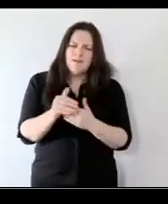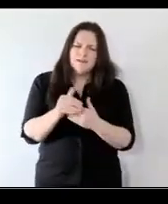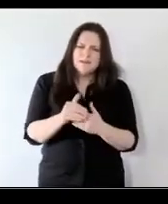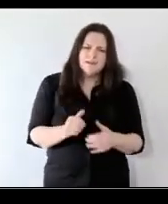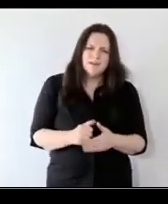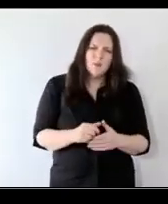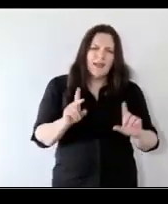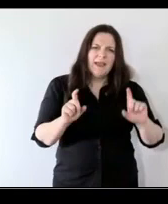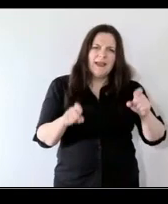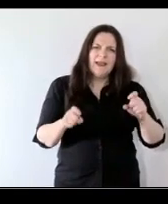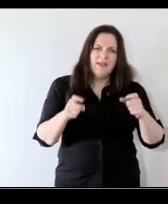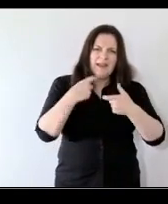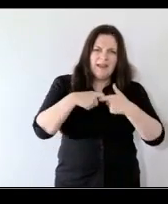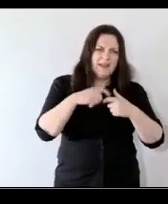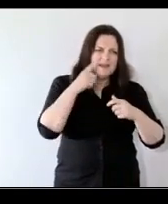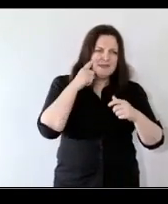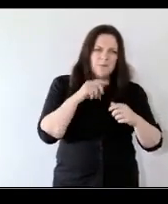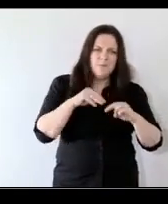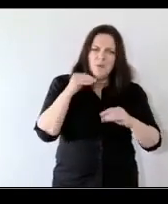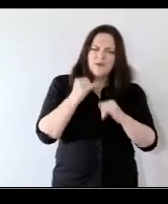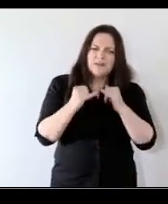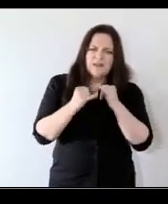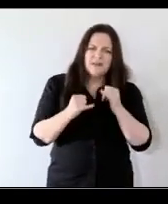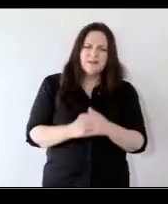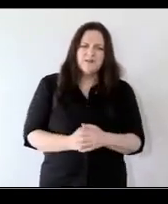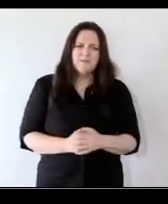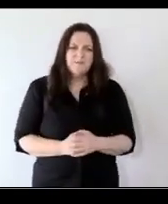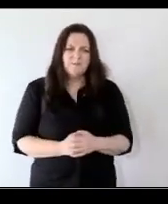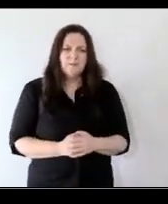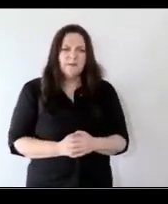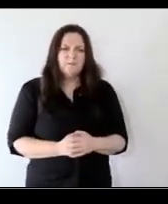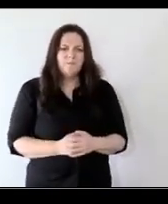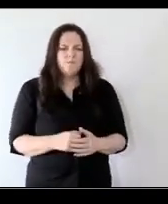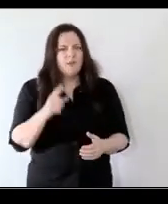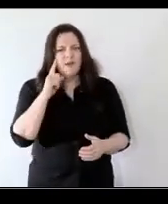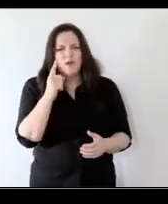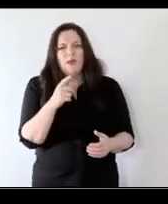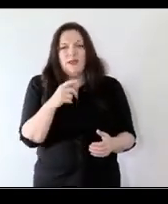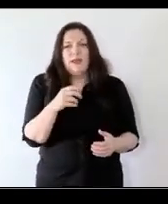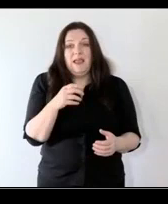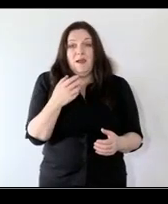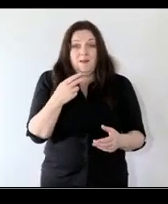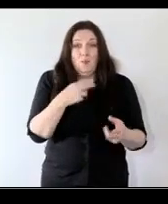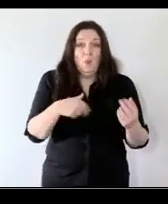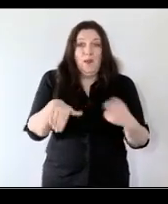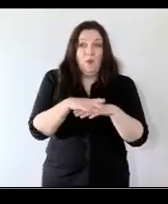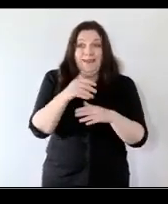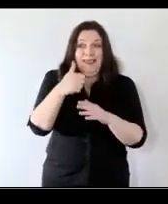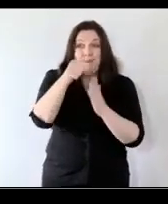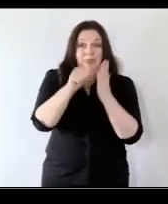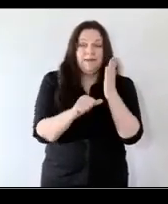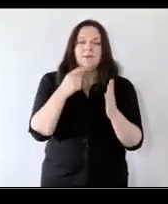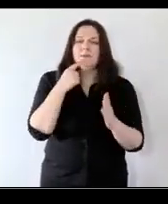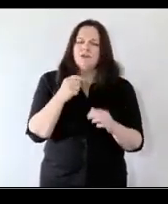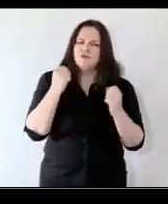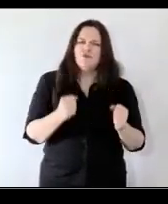click on that link behind the scenes here and get you a little bit more detail great where exactly where come but that that's what's stated here coming fifth but we know strong